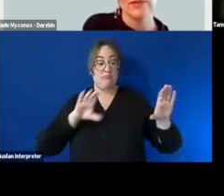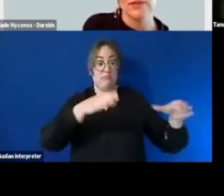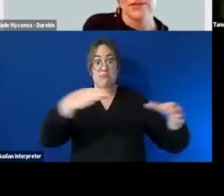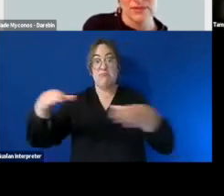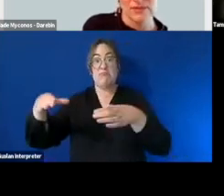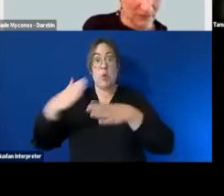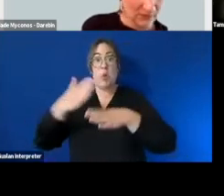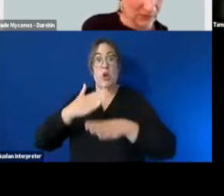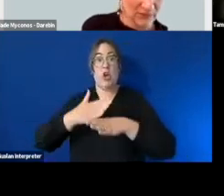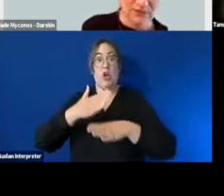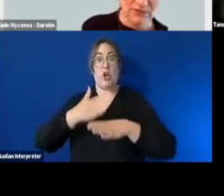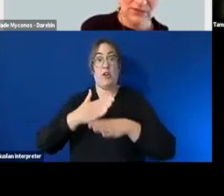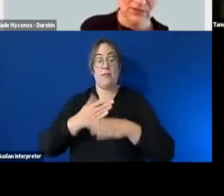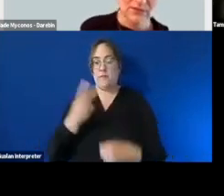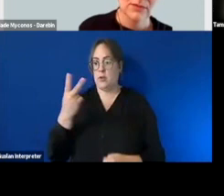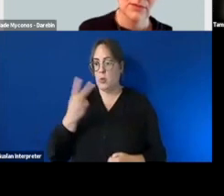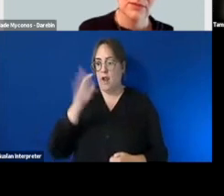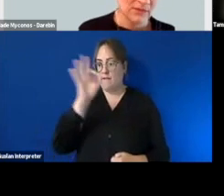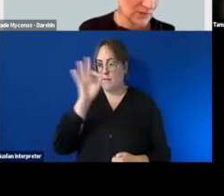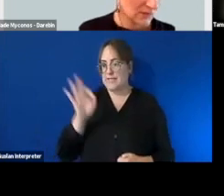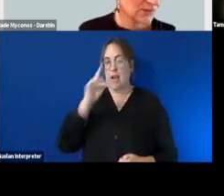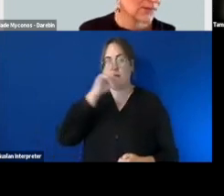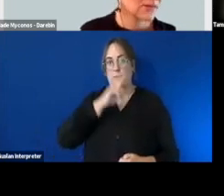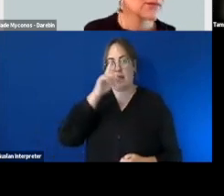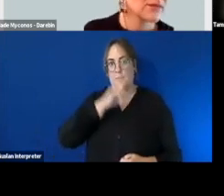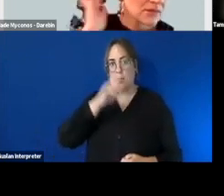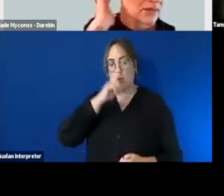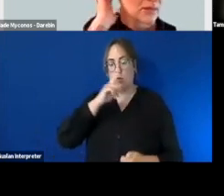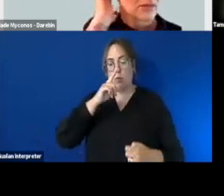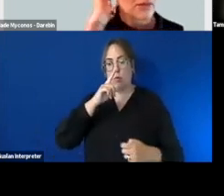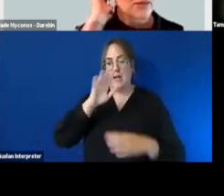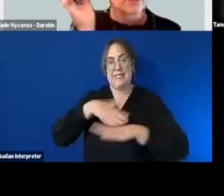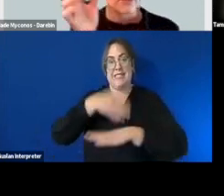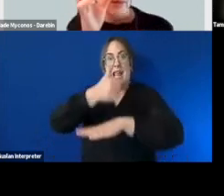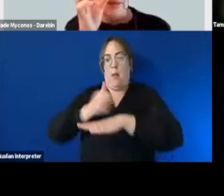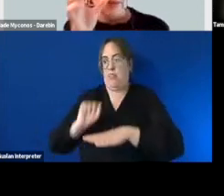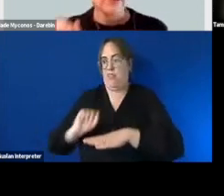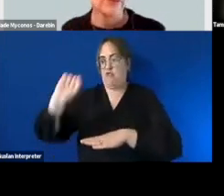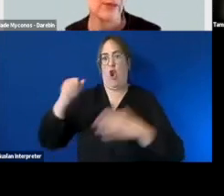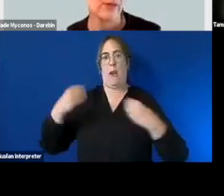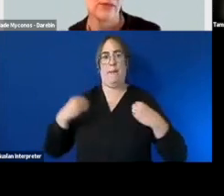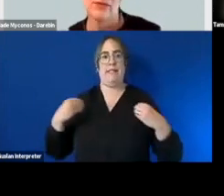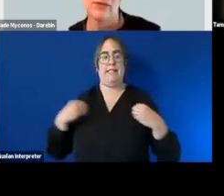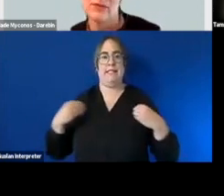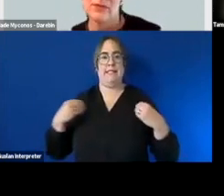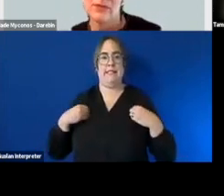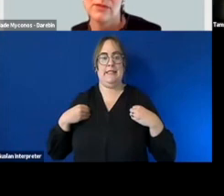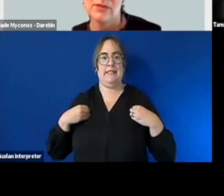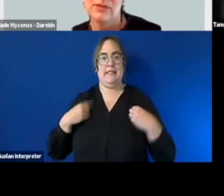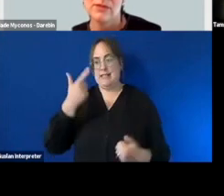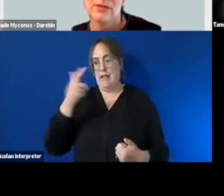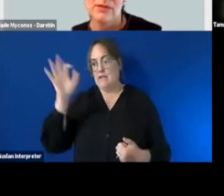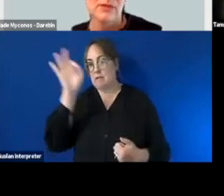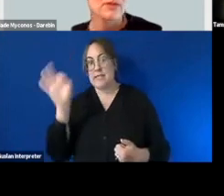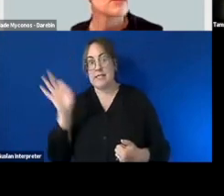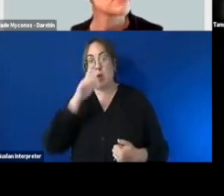12 of people with a disability who work run their own businesses and 32 of the employees with a disability work as professionals or